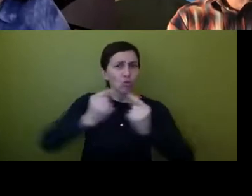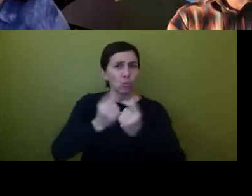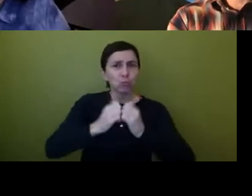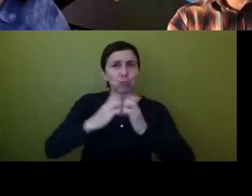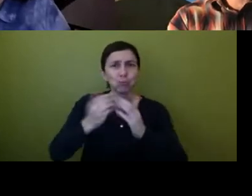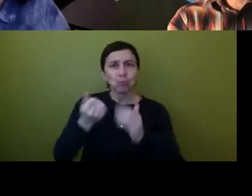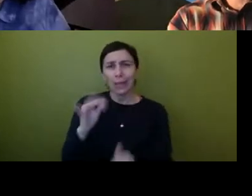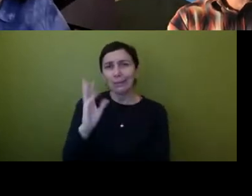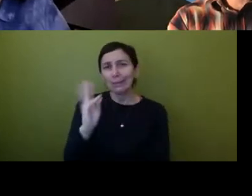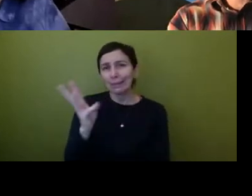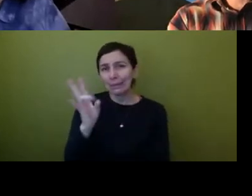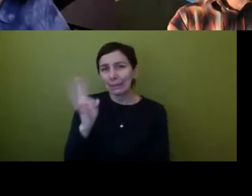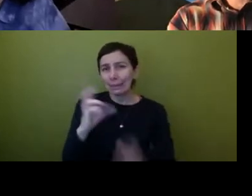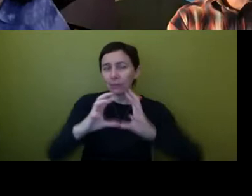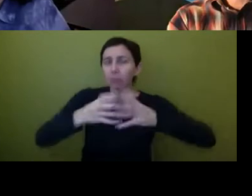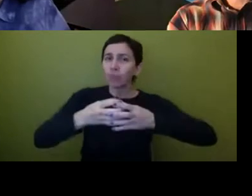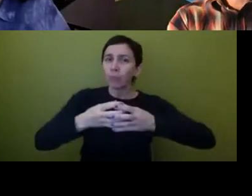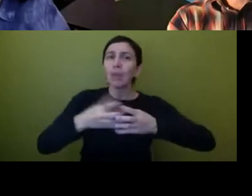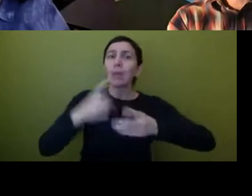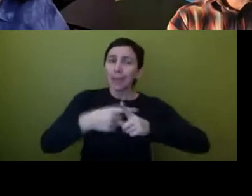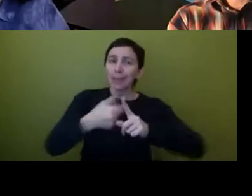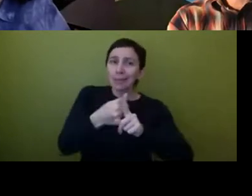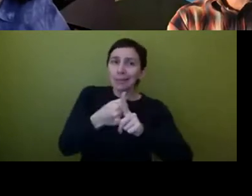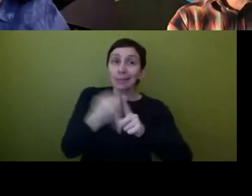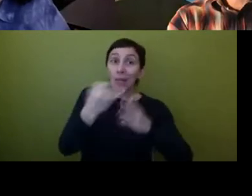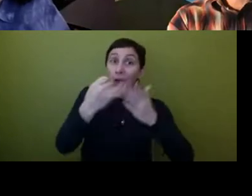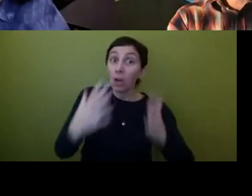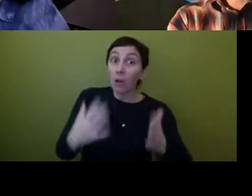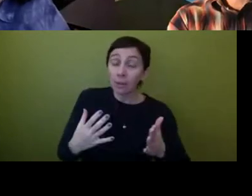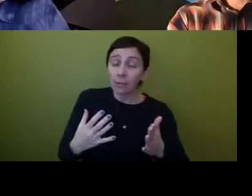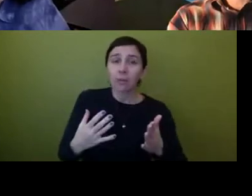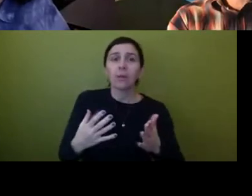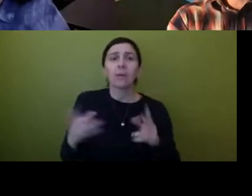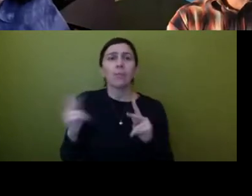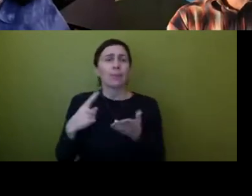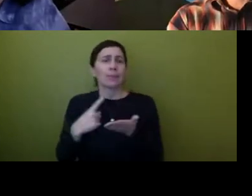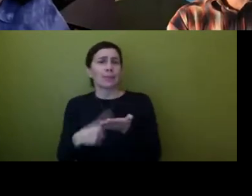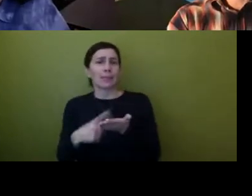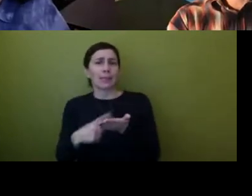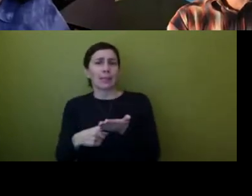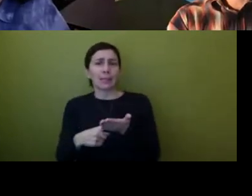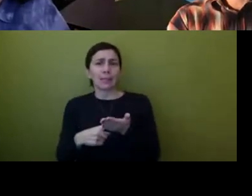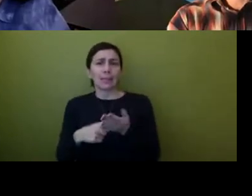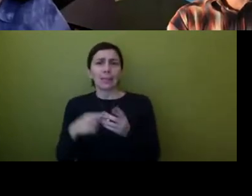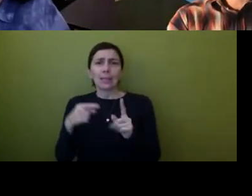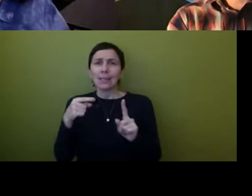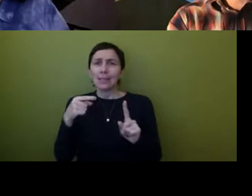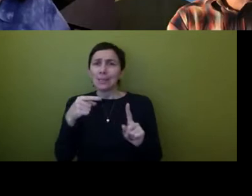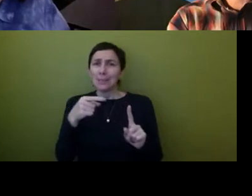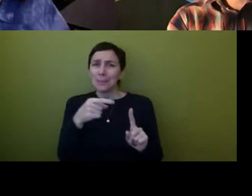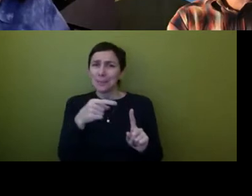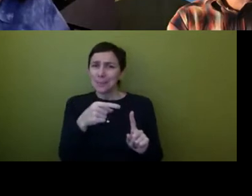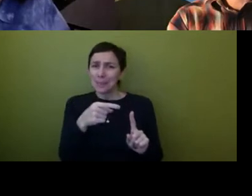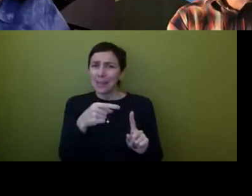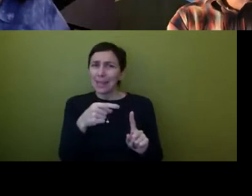and also a very prominent artist and there's been a big discussion of whether he actually has any uh native american